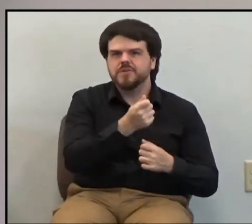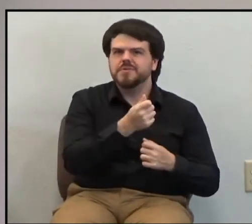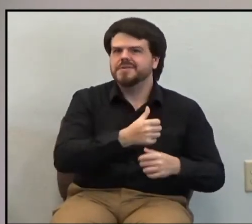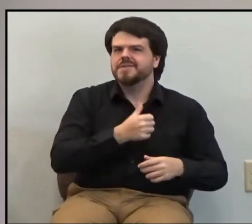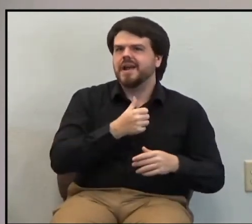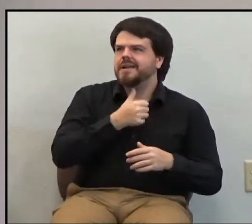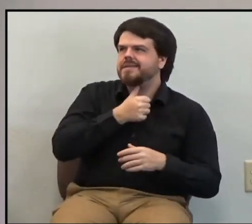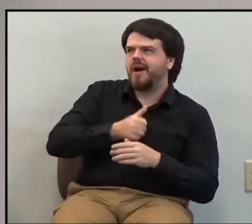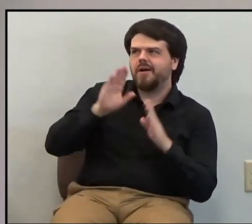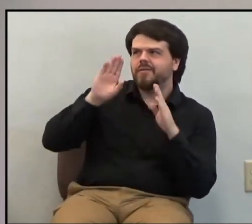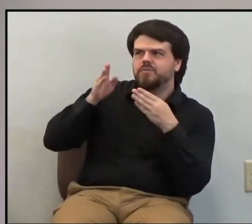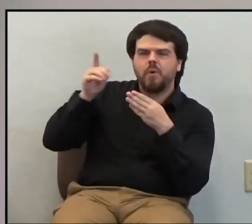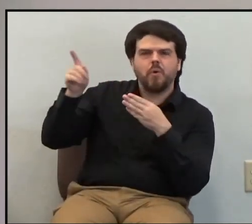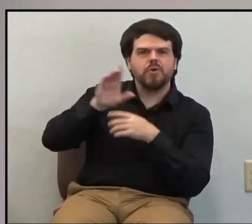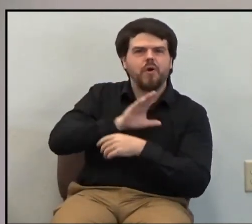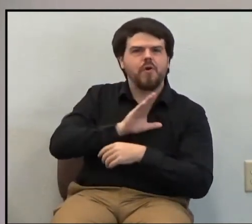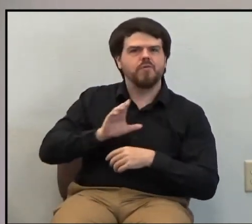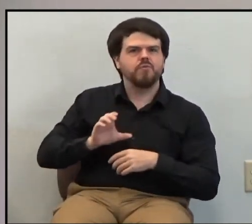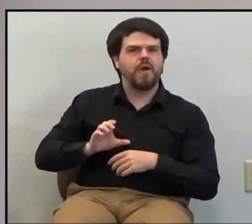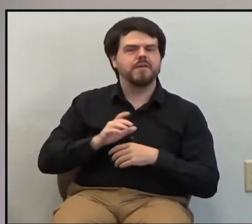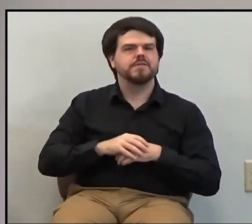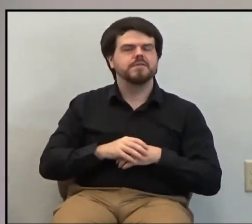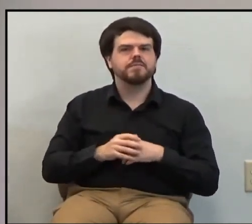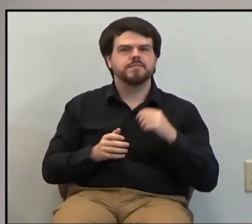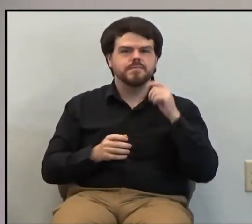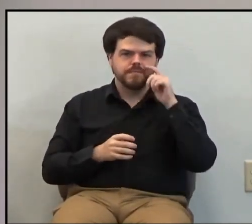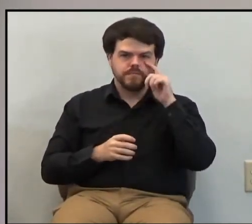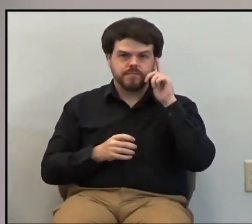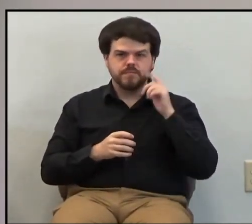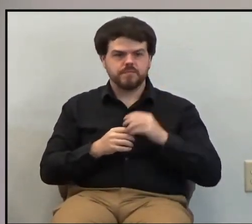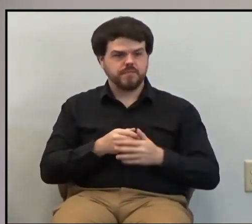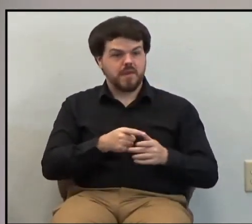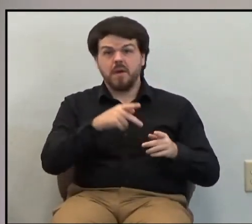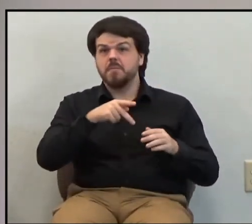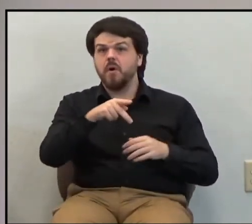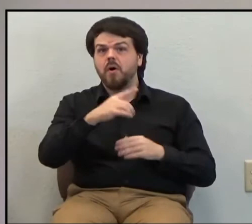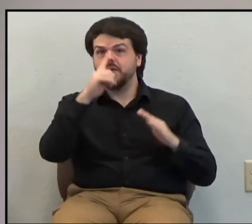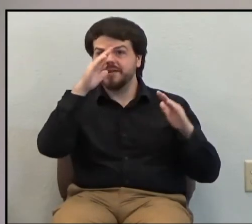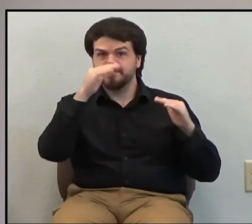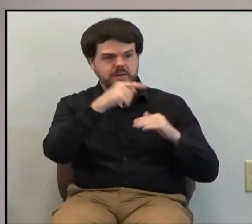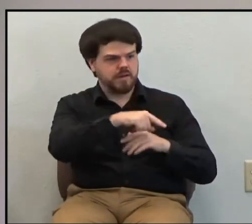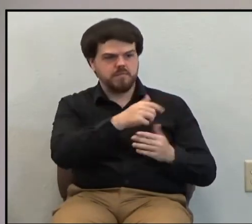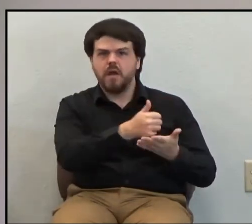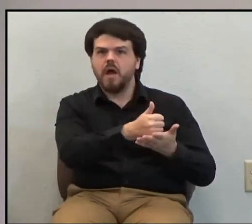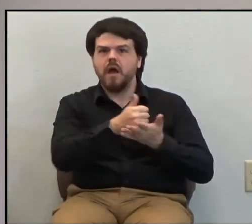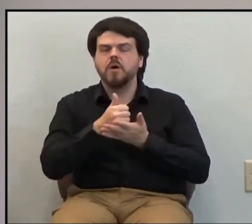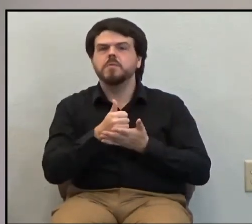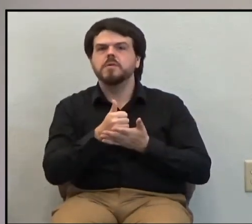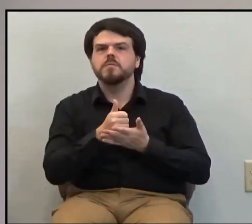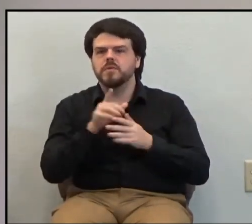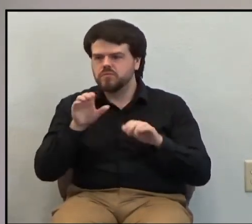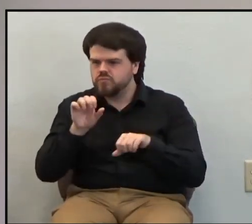Christ. They were men, apparently, who Paul expected to help him in his work.